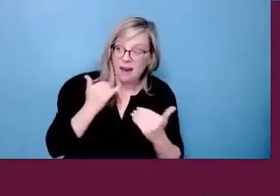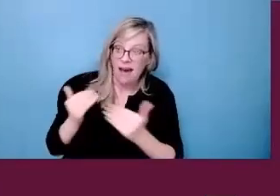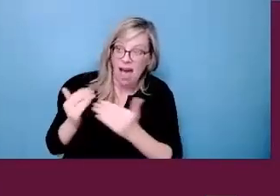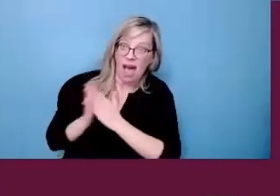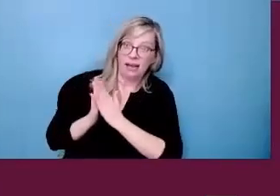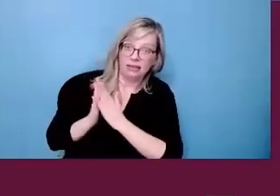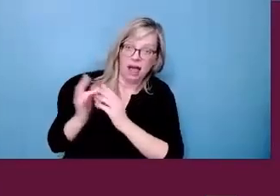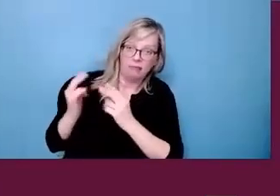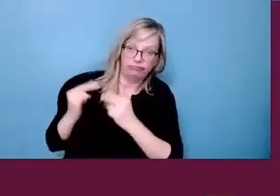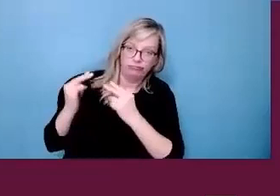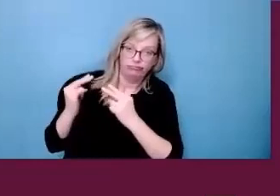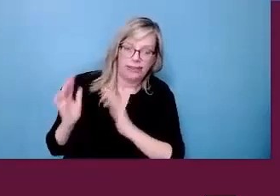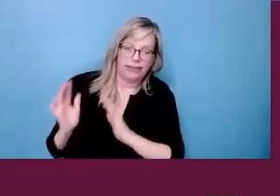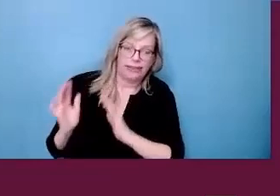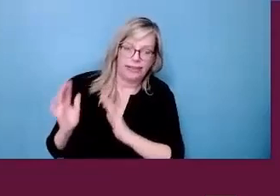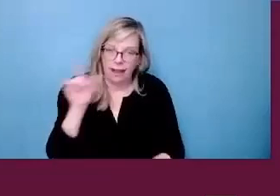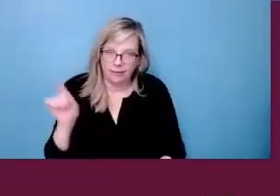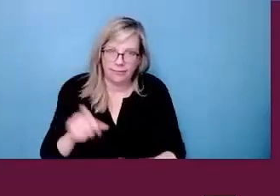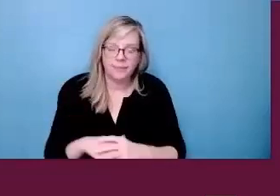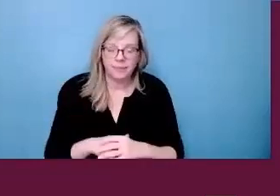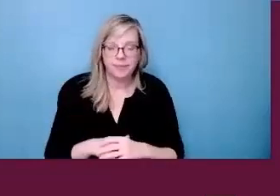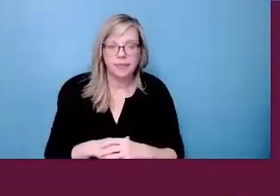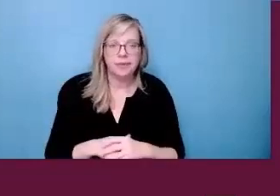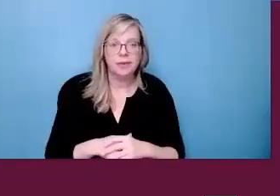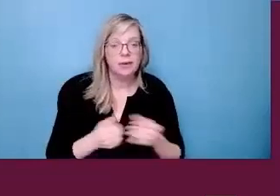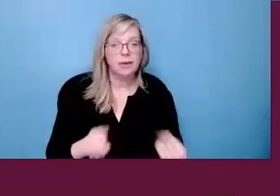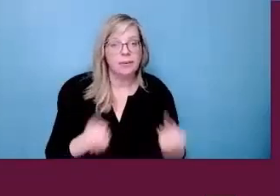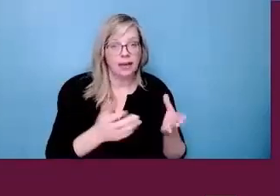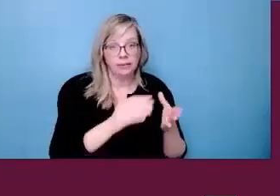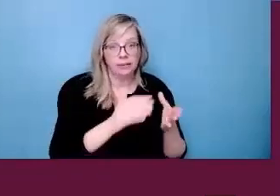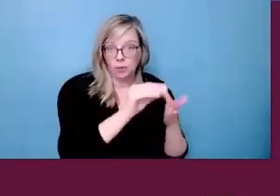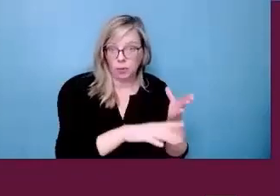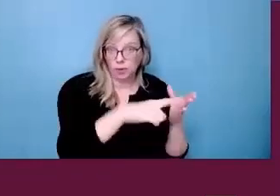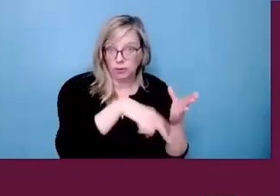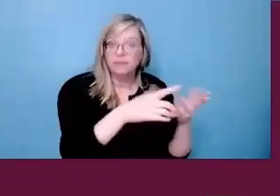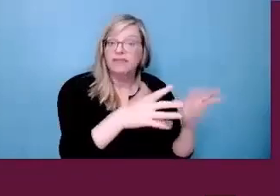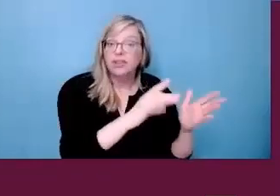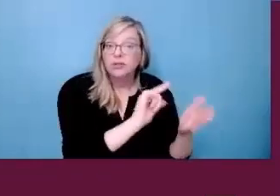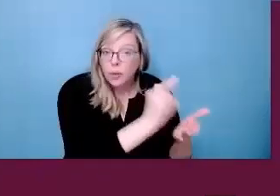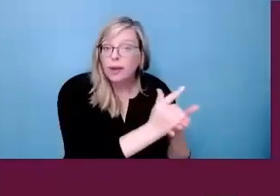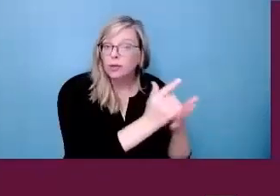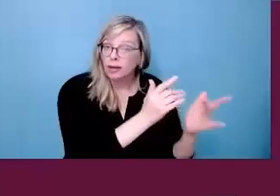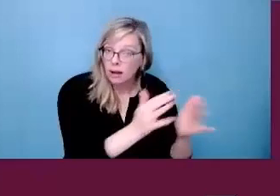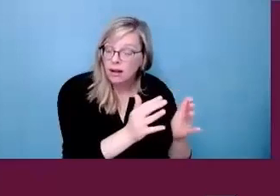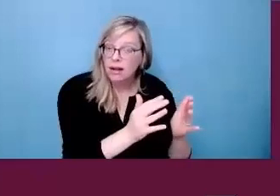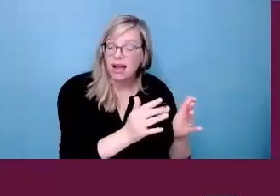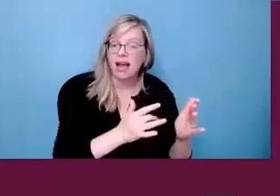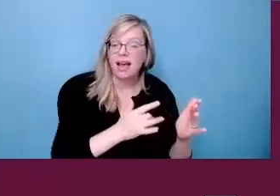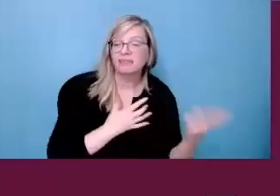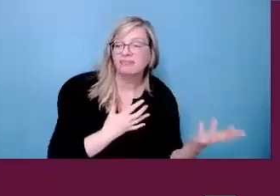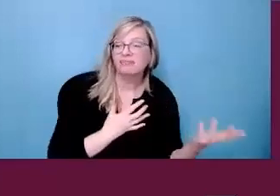that would come along with even asking for accommodations. And so, in fact, many graduates of